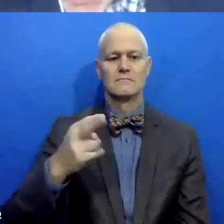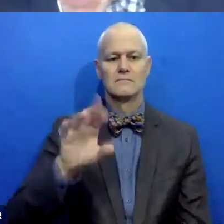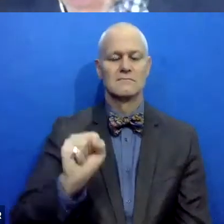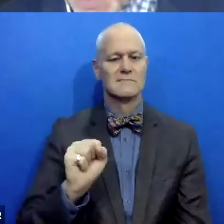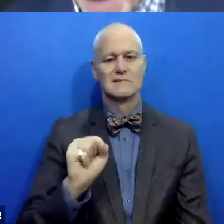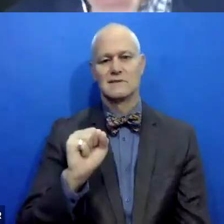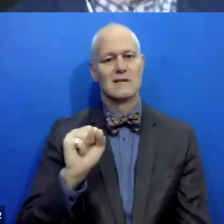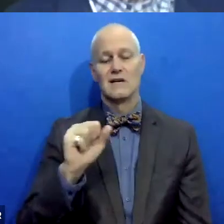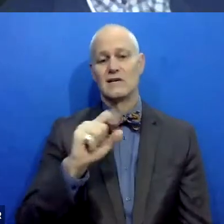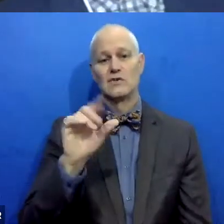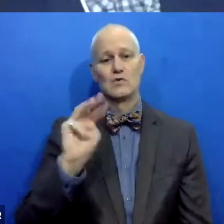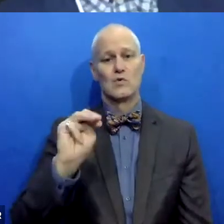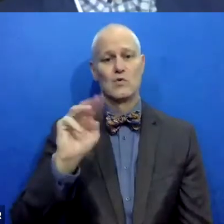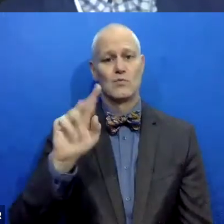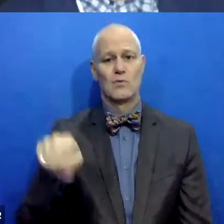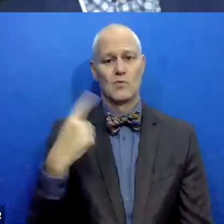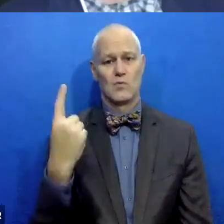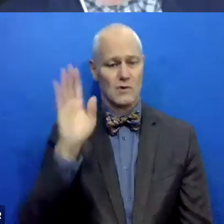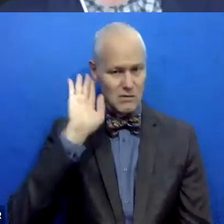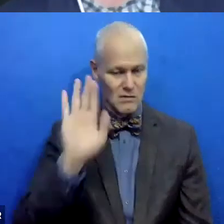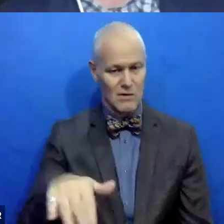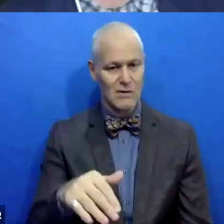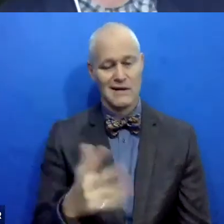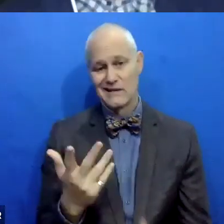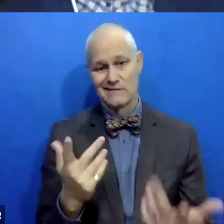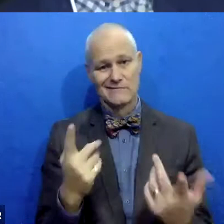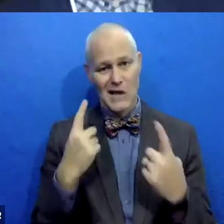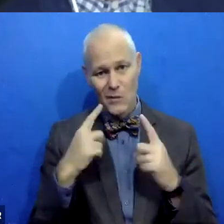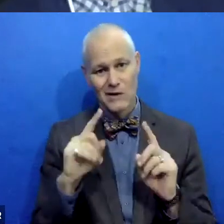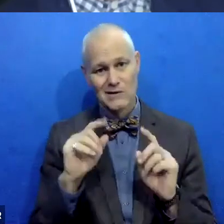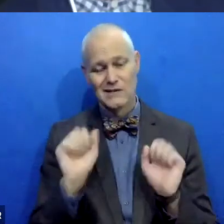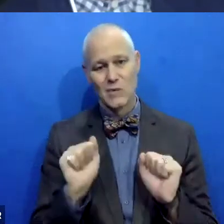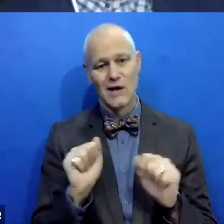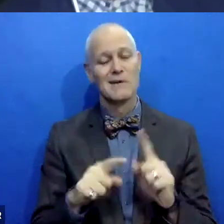right now and it works about as well as it can work. And that's problematic.